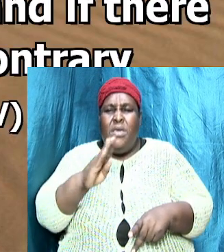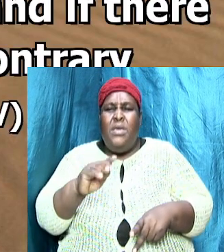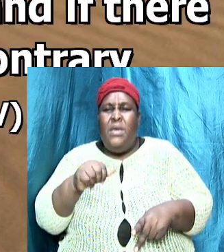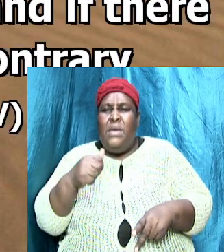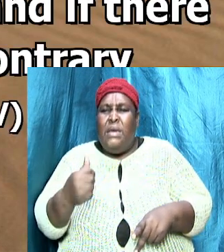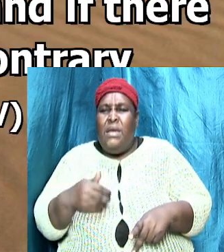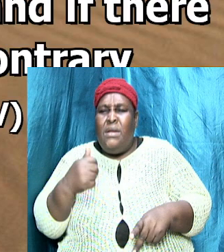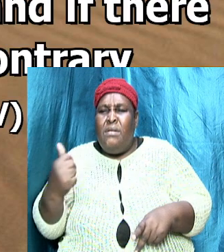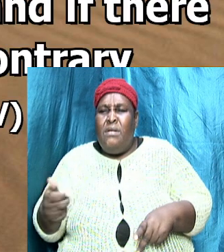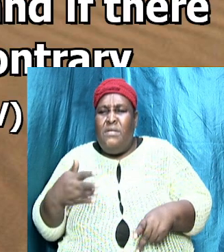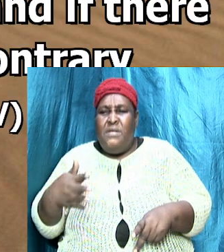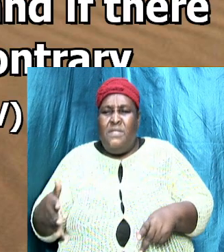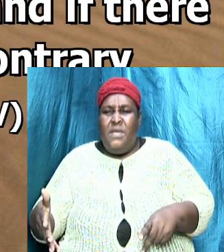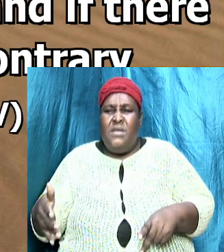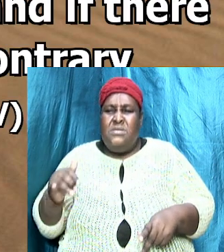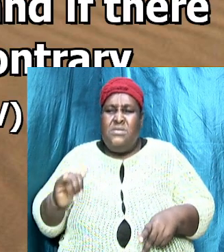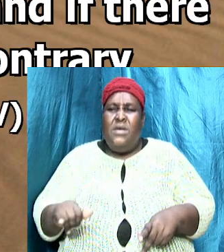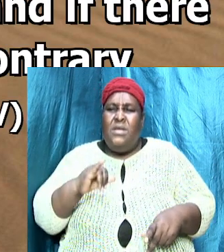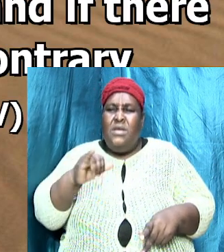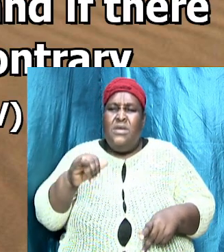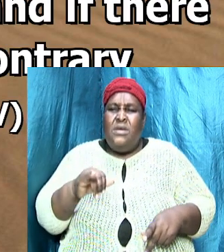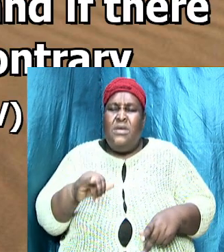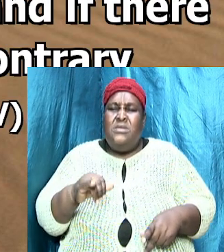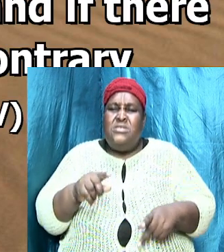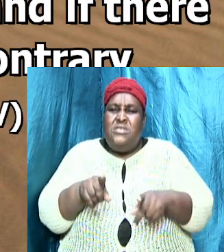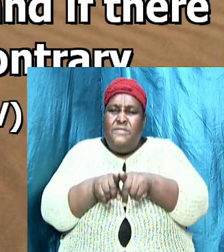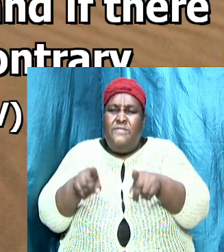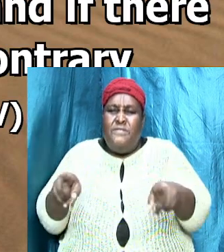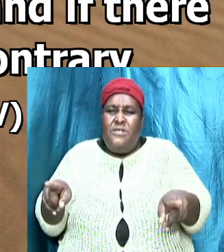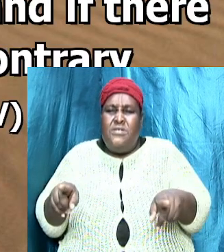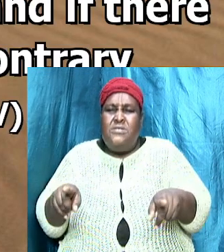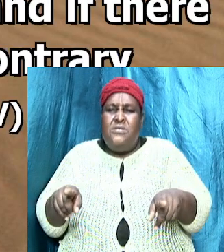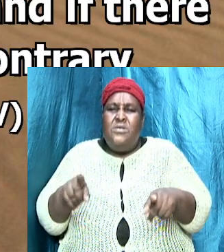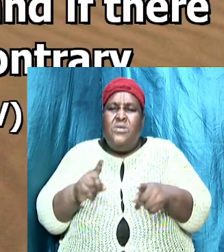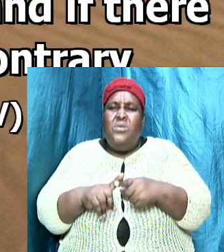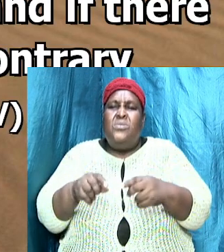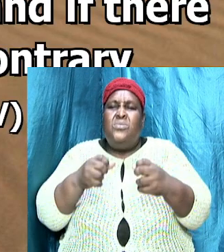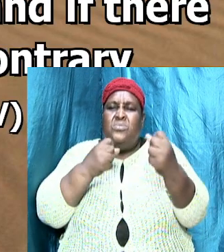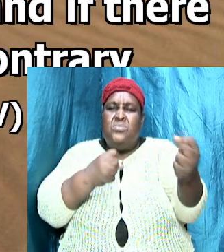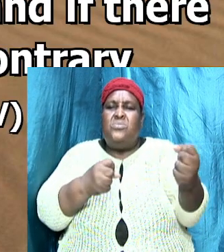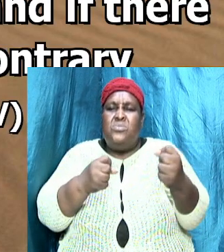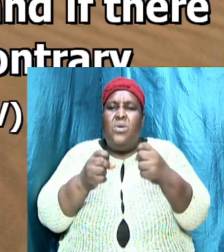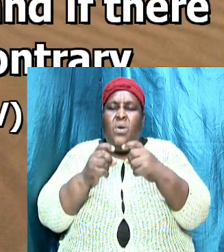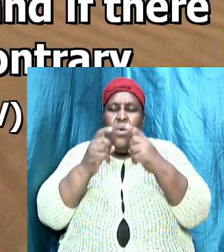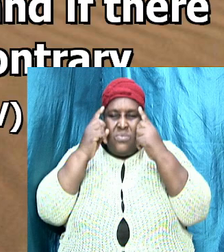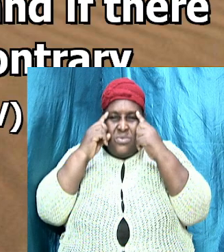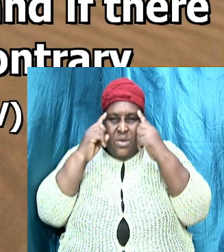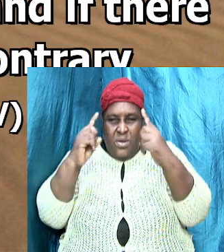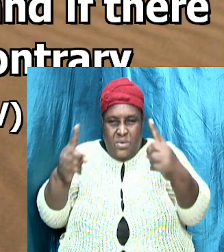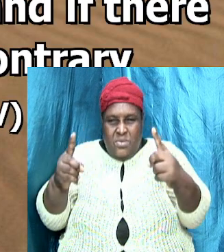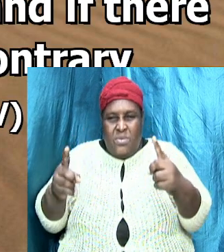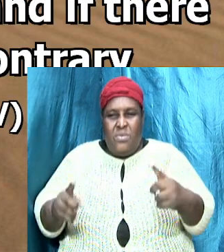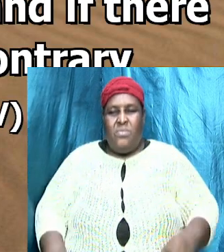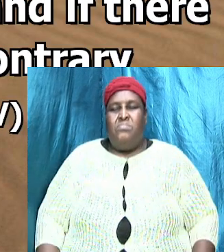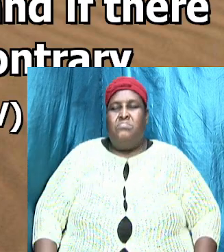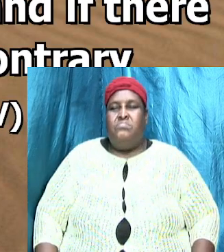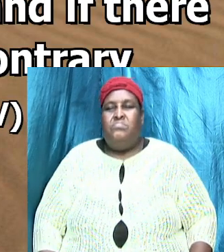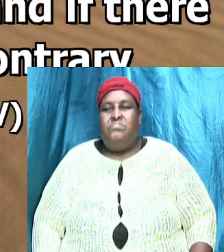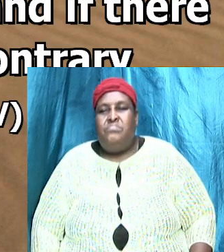pejor persons and if there be any other thing that is